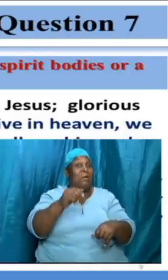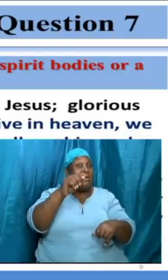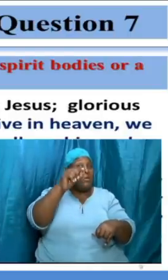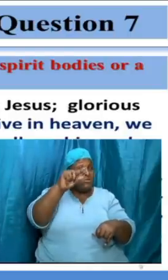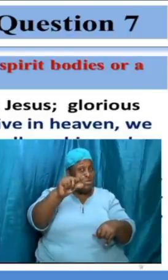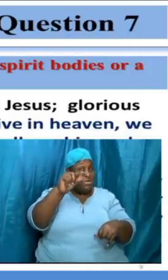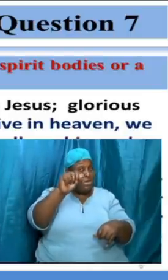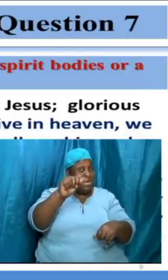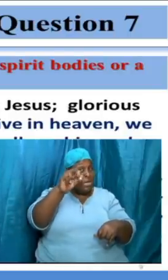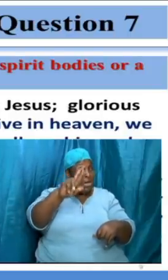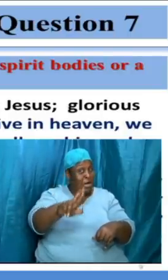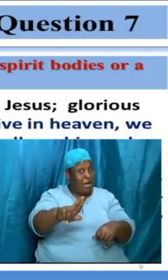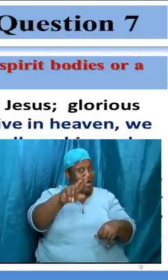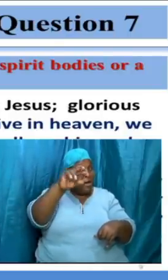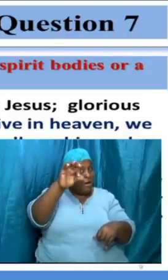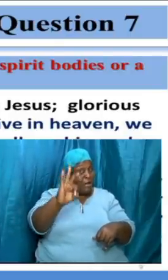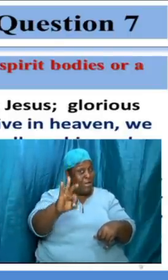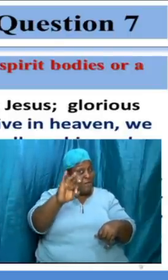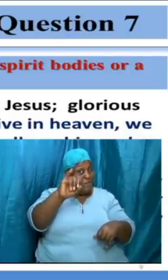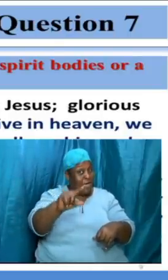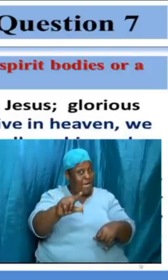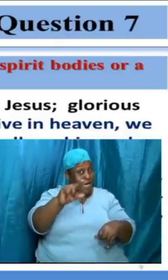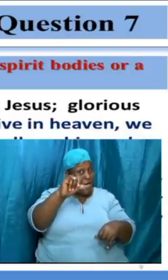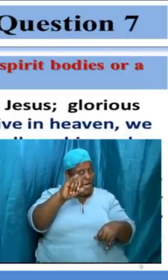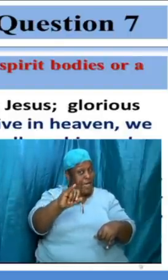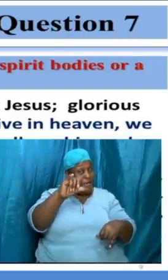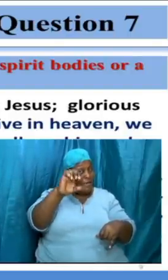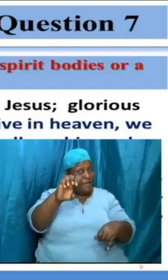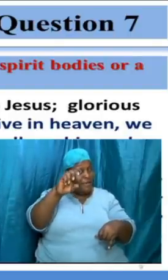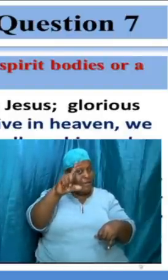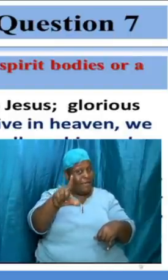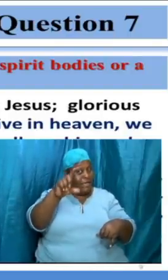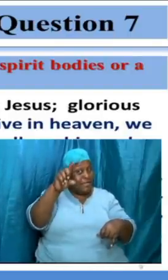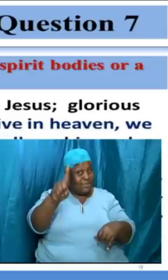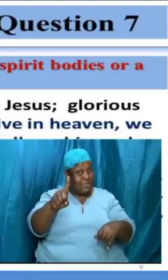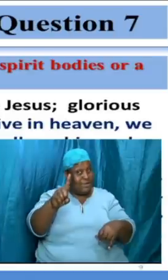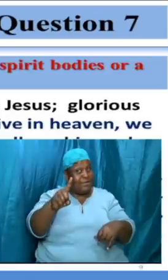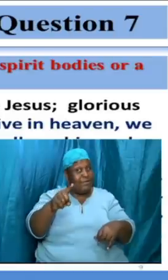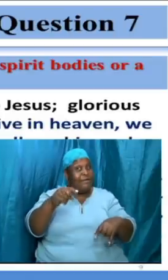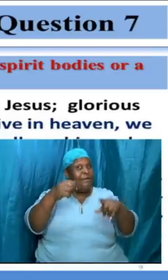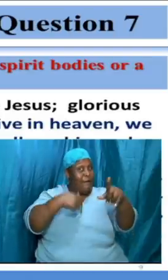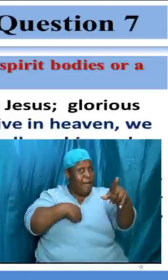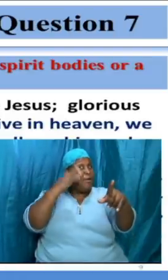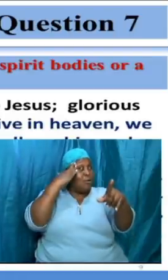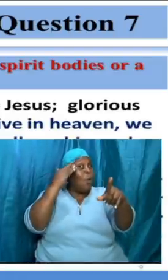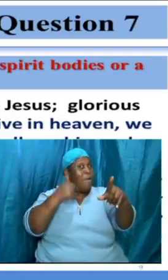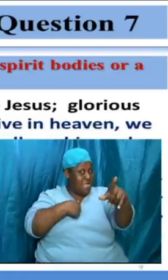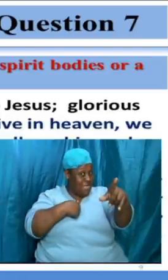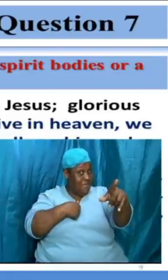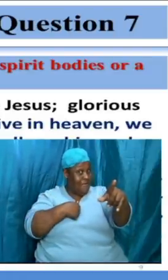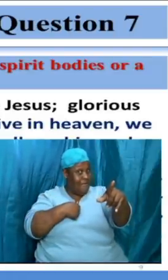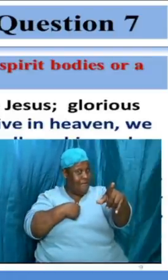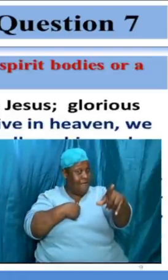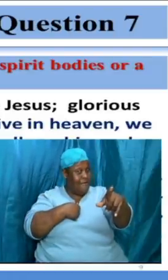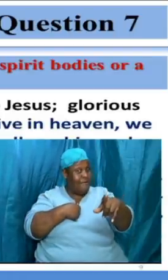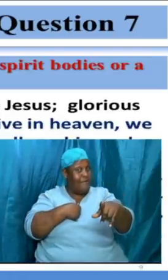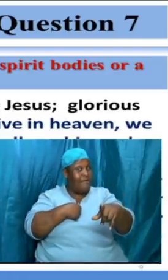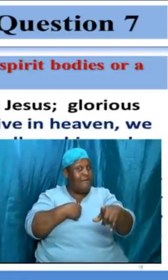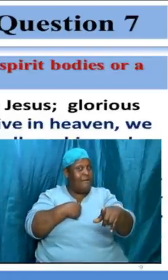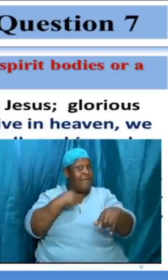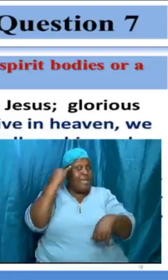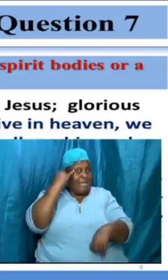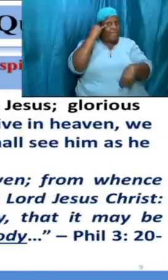of body soul and spirit as it is here now and i know me i am me if i get a cut